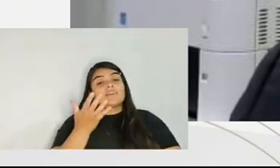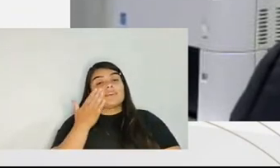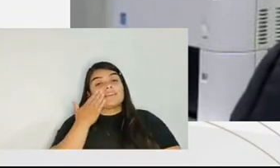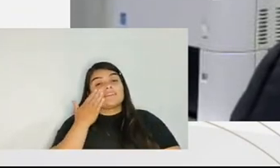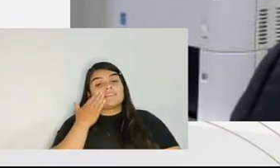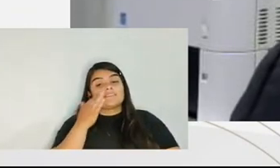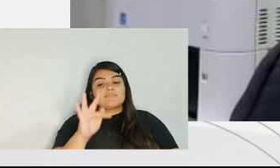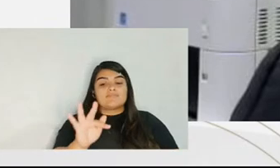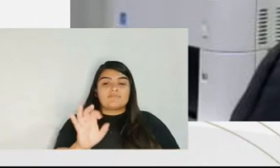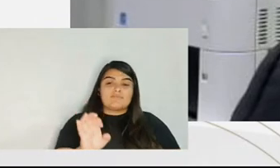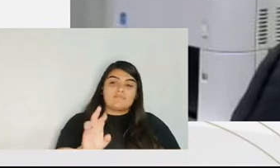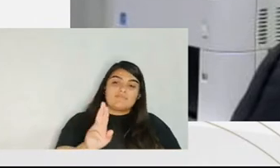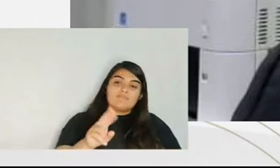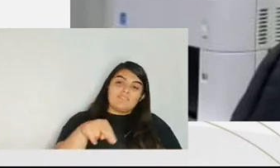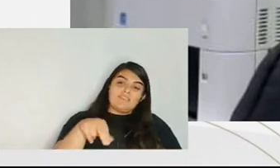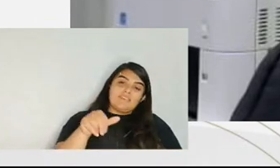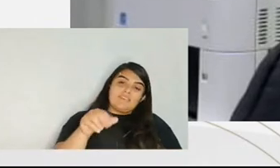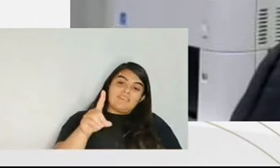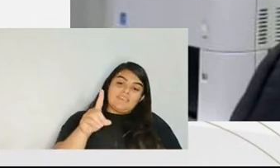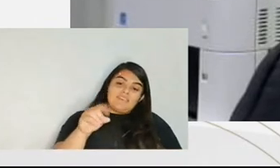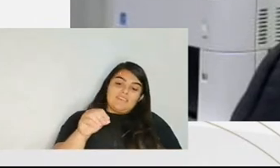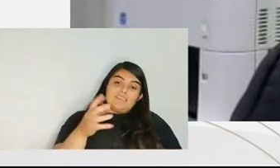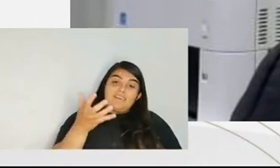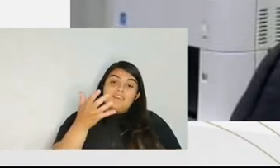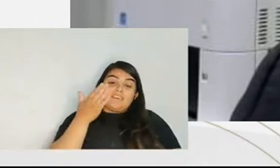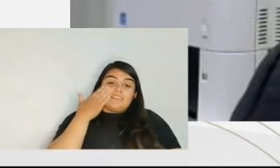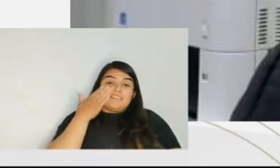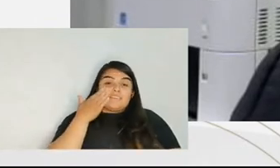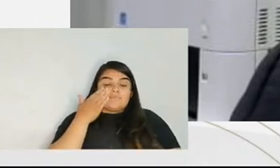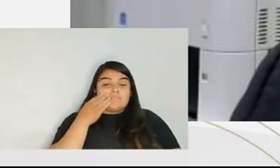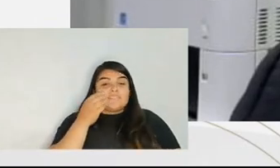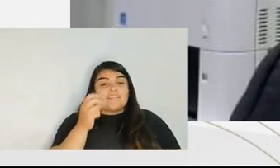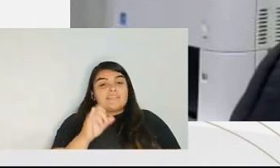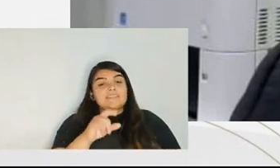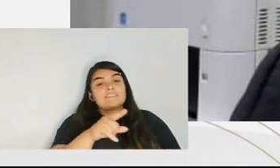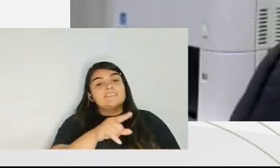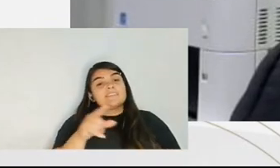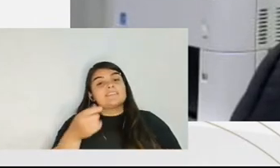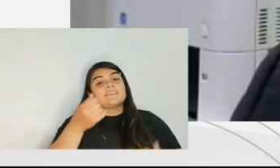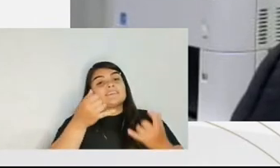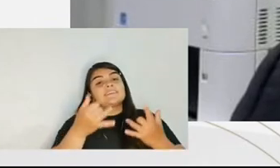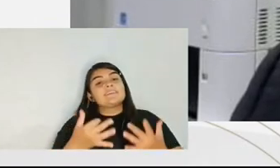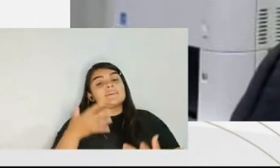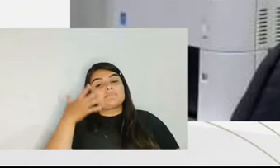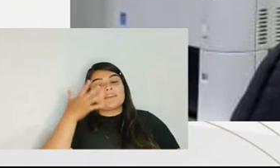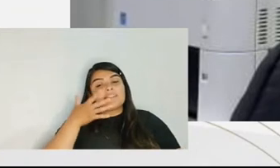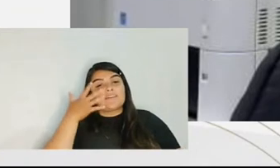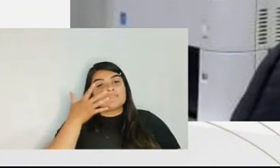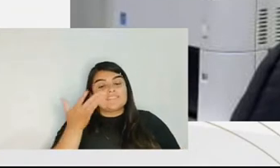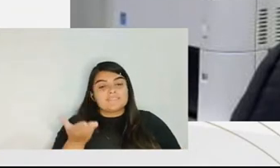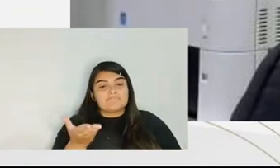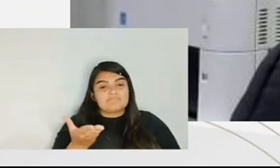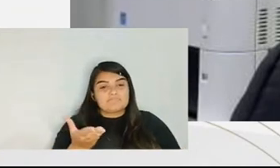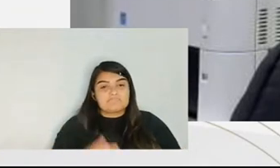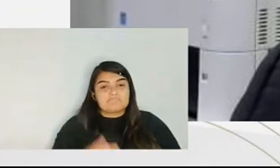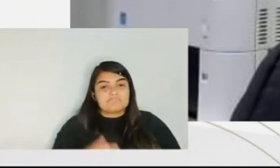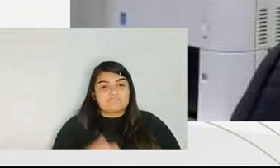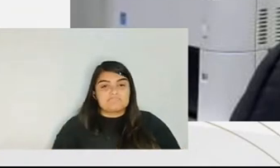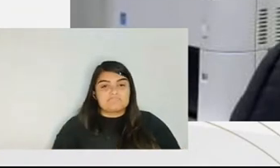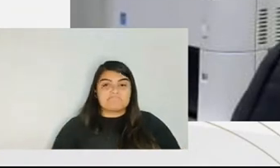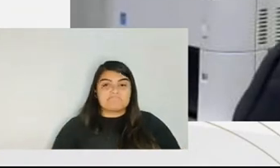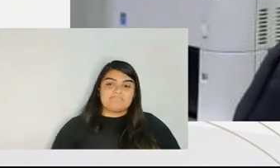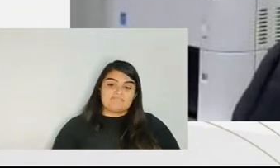closing, I would like to know from Dr. Fernando if he can already say something. No,